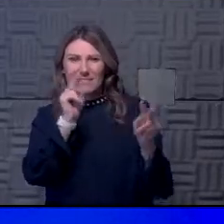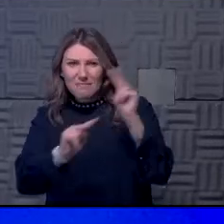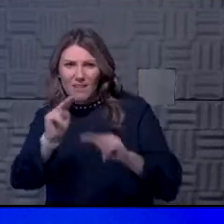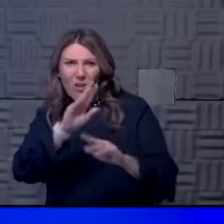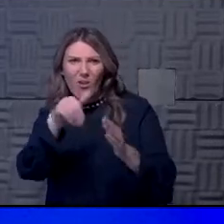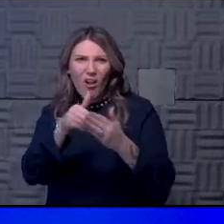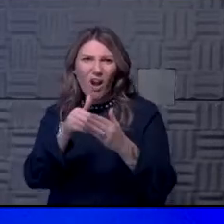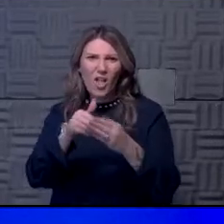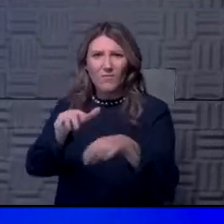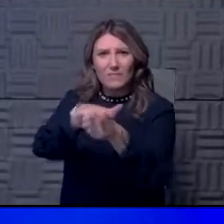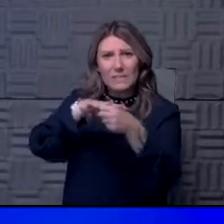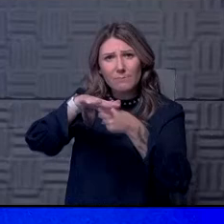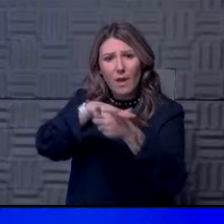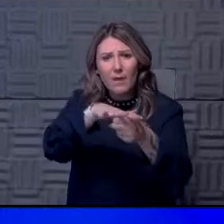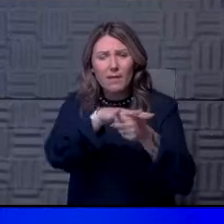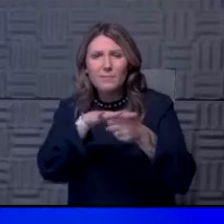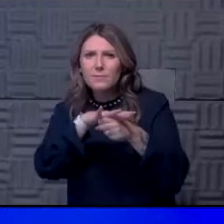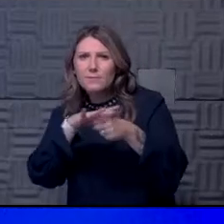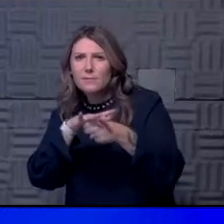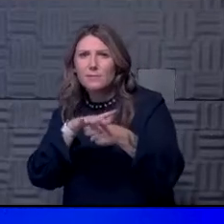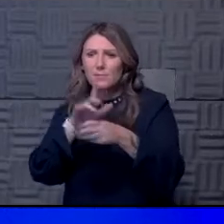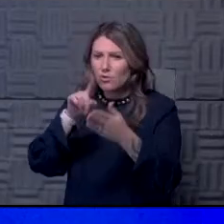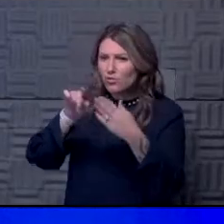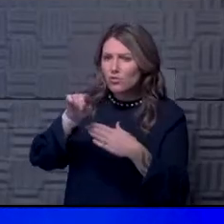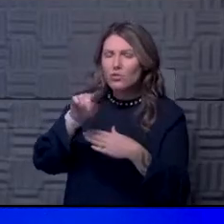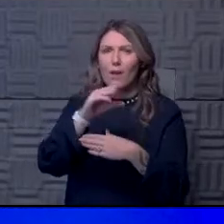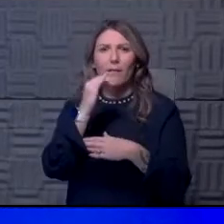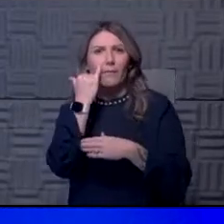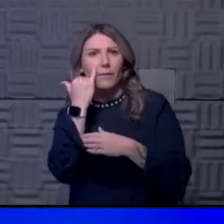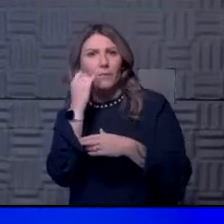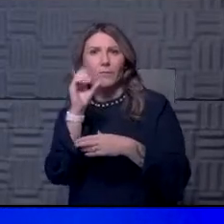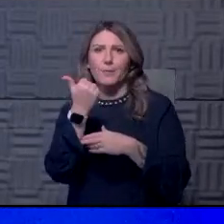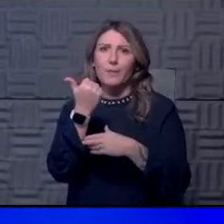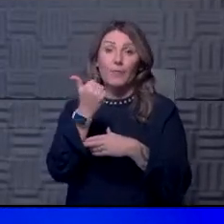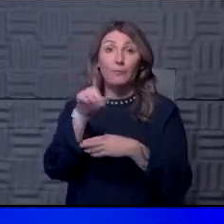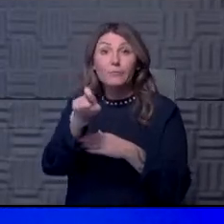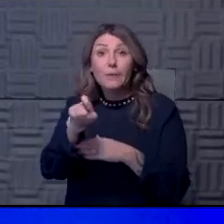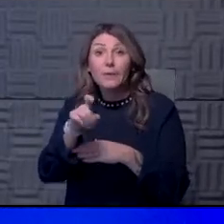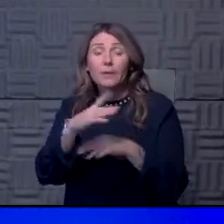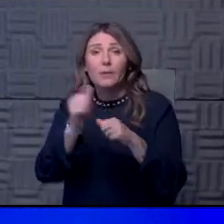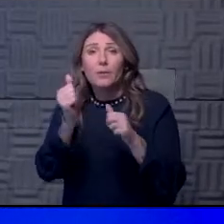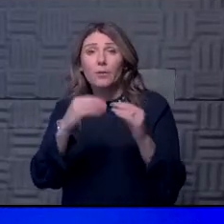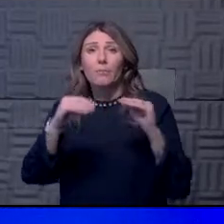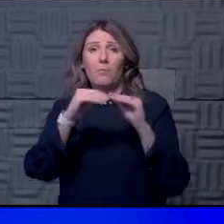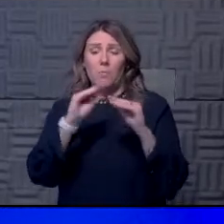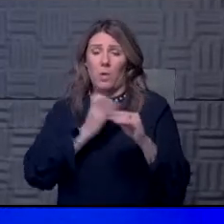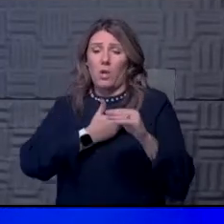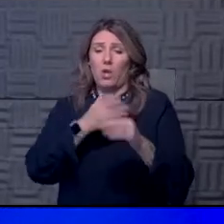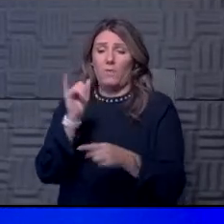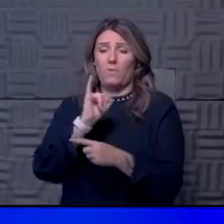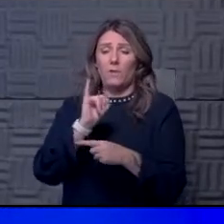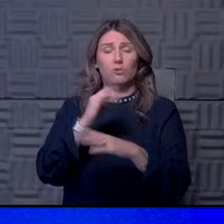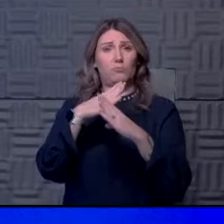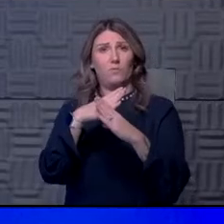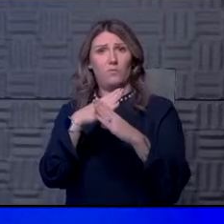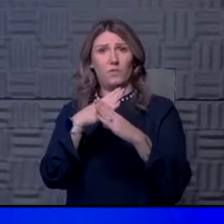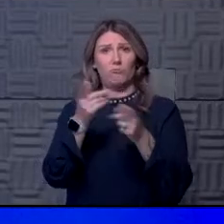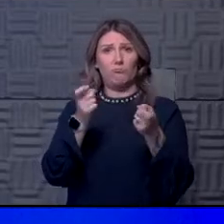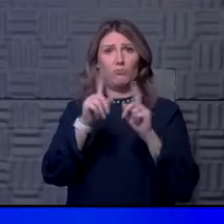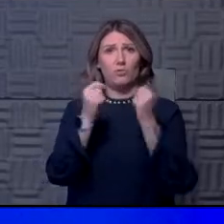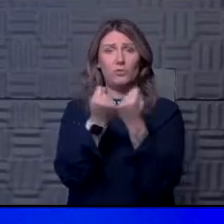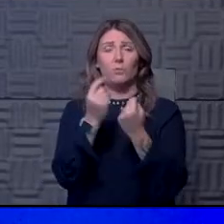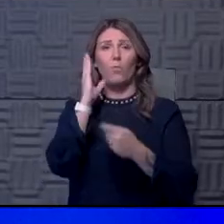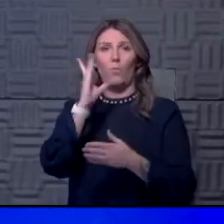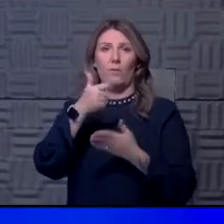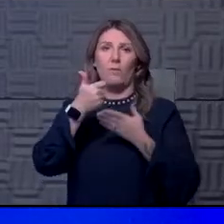spaces to look at that. And, um, you know, if there's other calls for more, um, you know, our infection prevention and control team will be there to help,